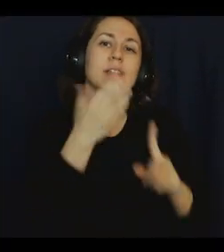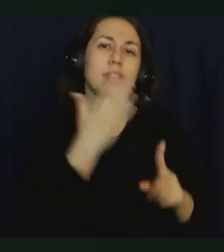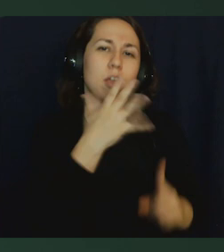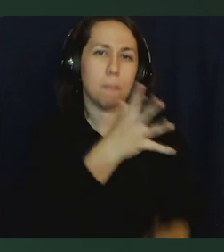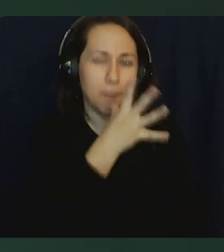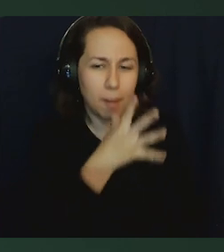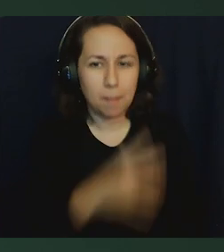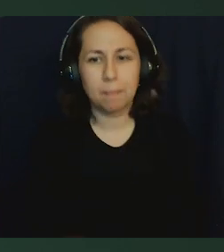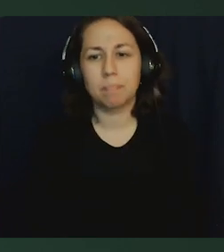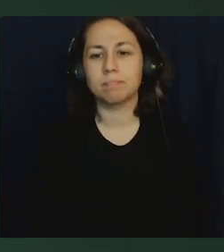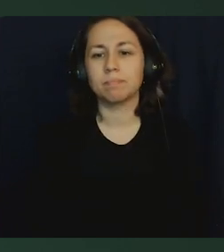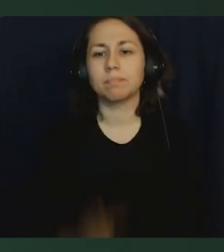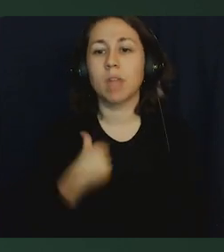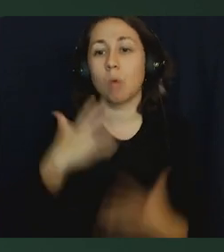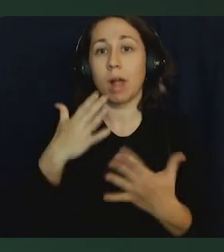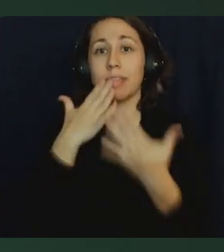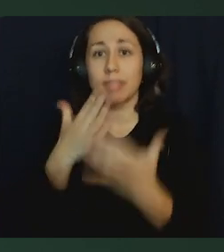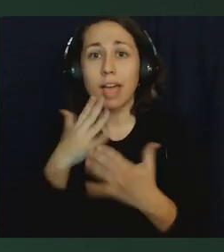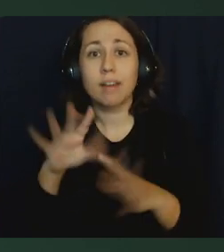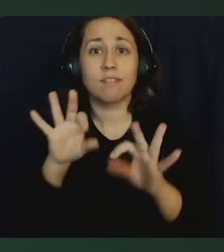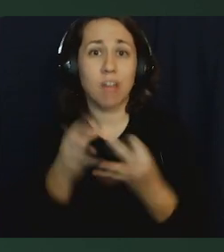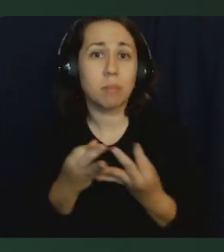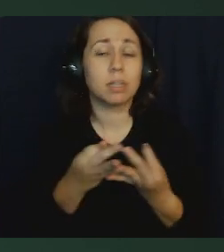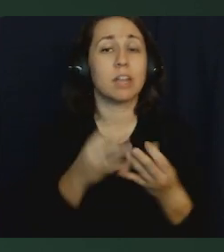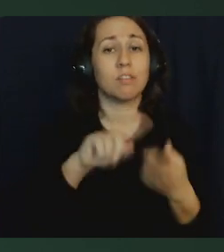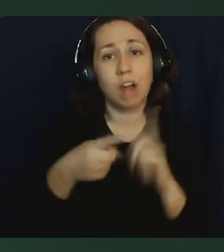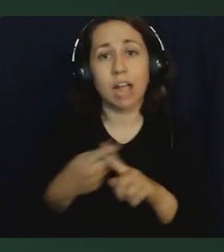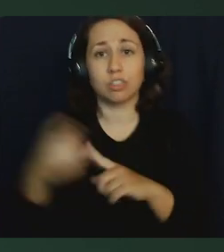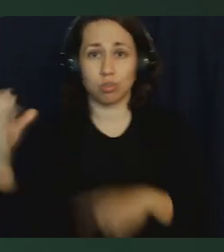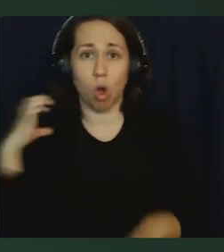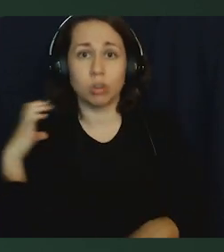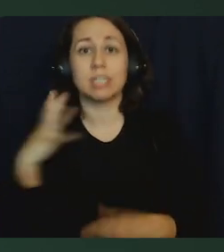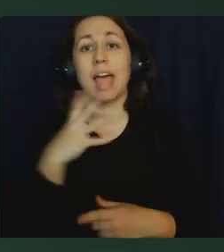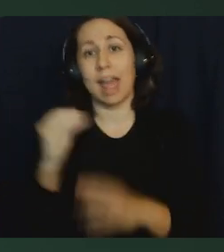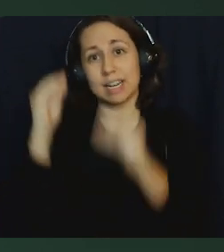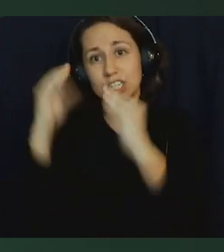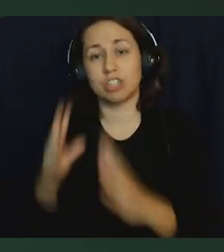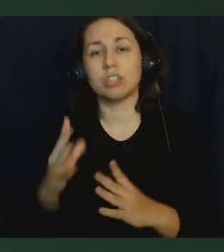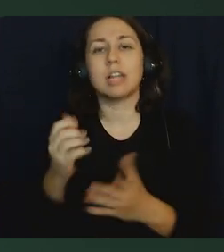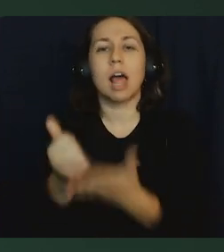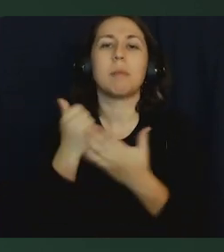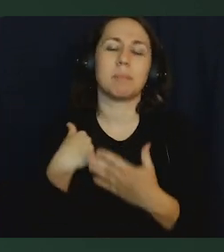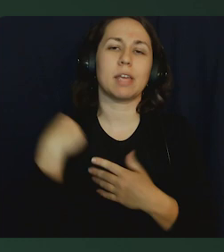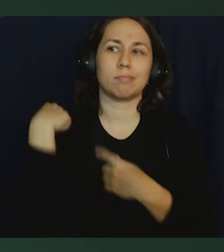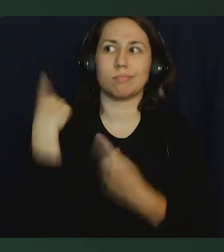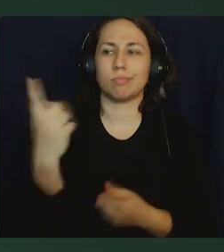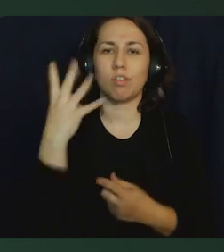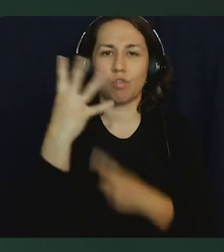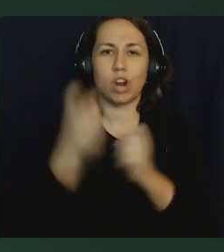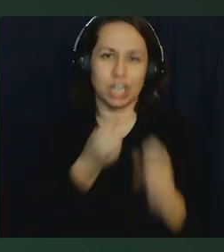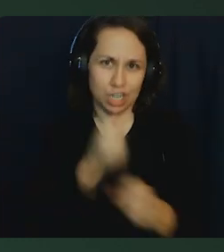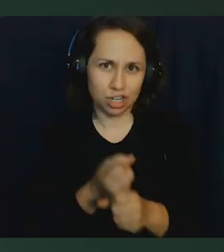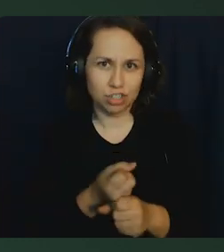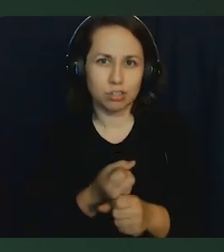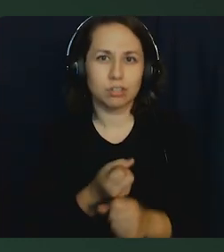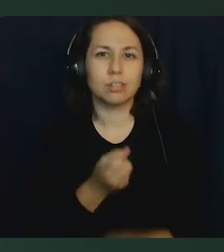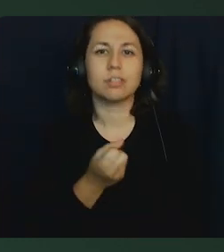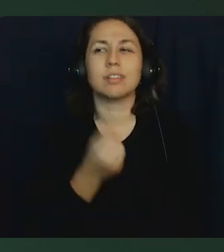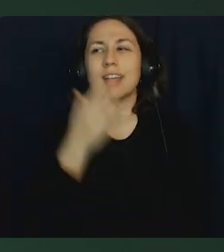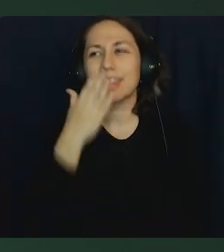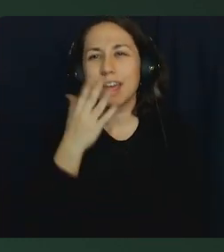mom. I would like to thank my family, friends, coaches, and teachers for helping me during these last four years.